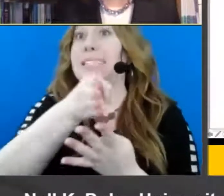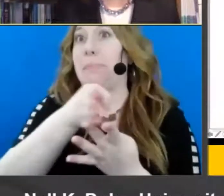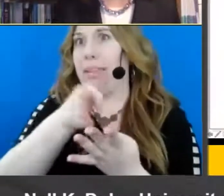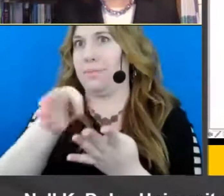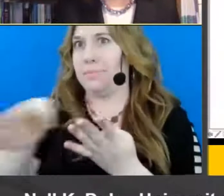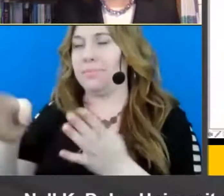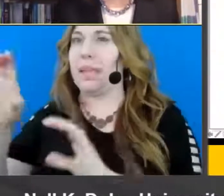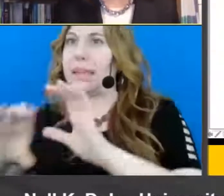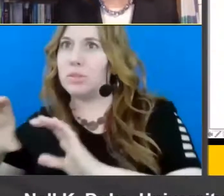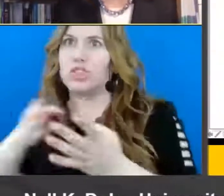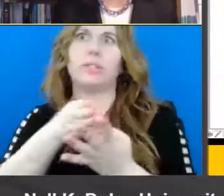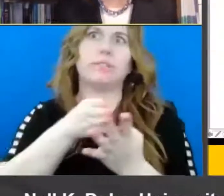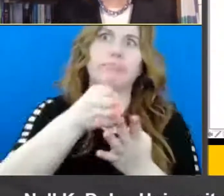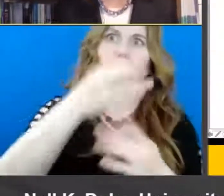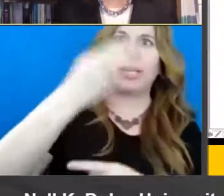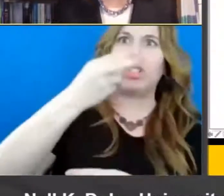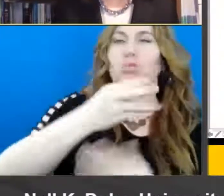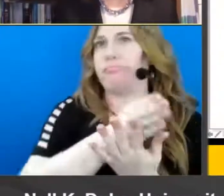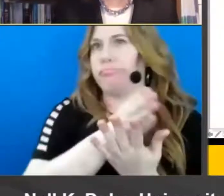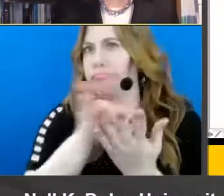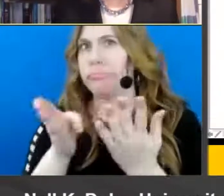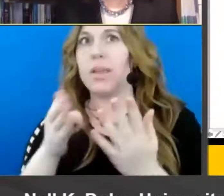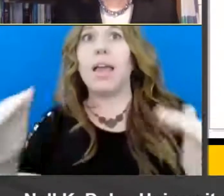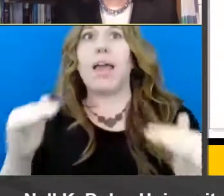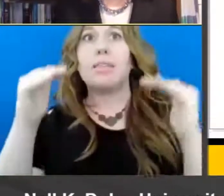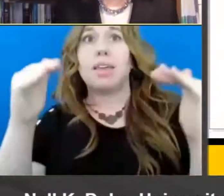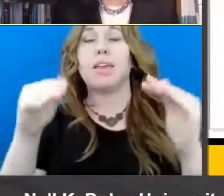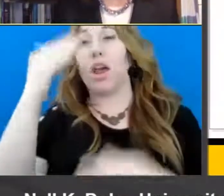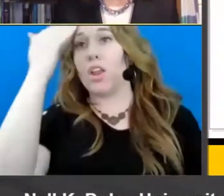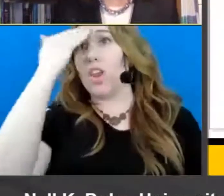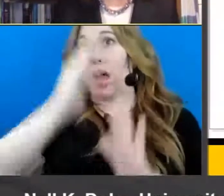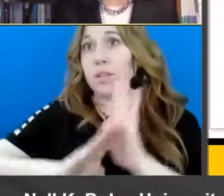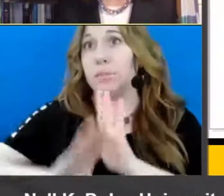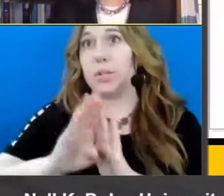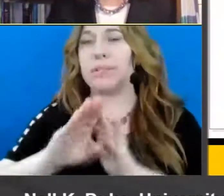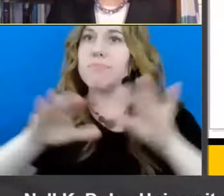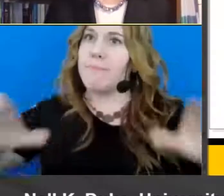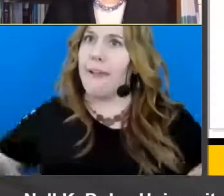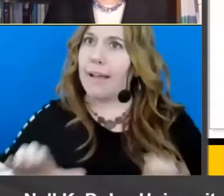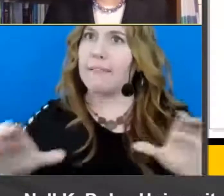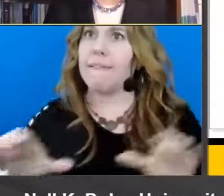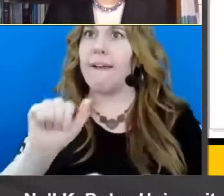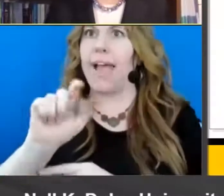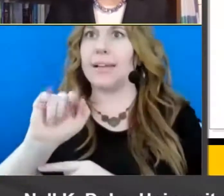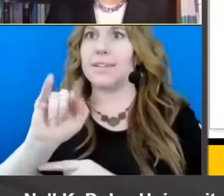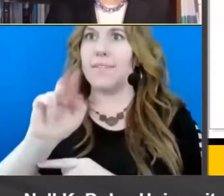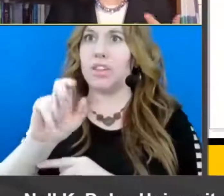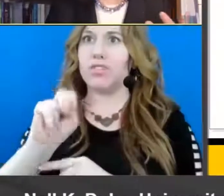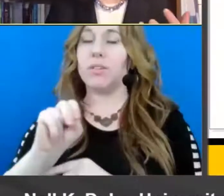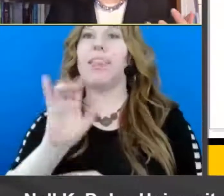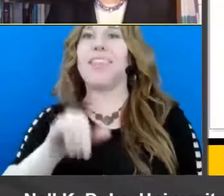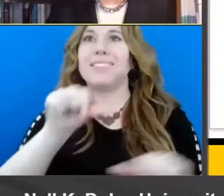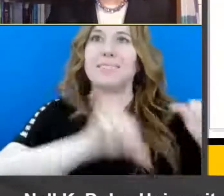you see that we've talked about knowledge building or activation and um that's you know the science the social studies